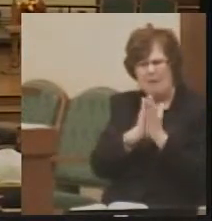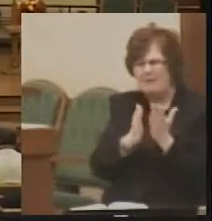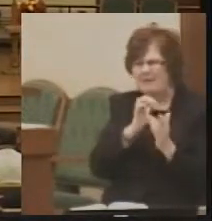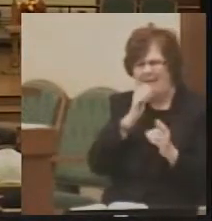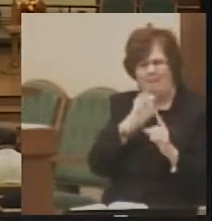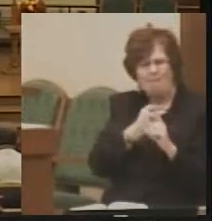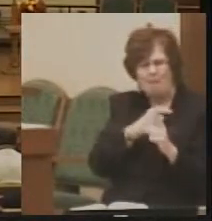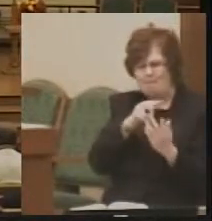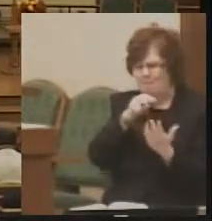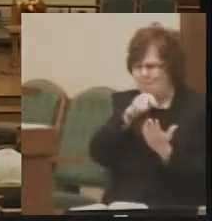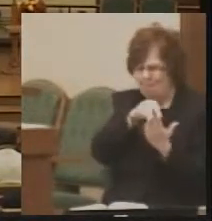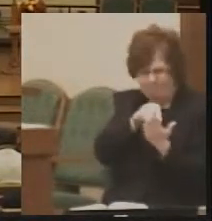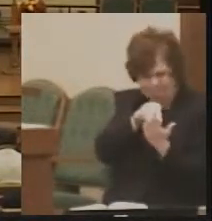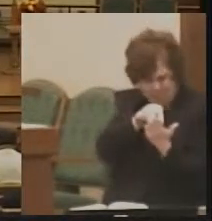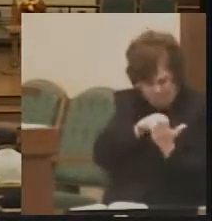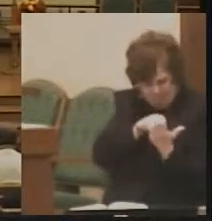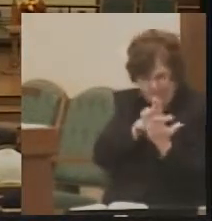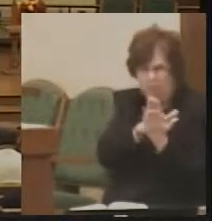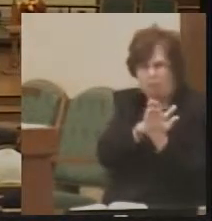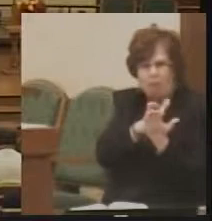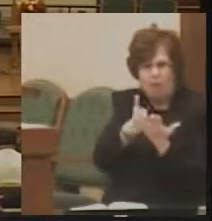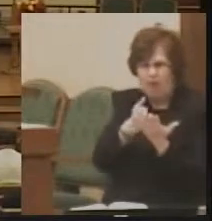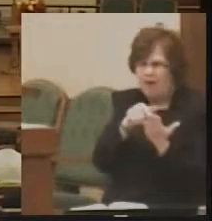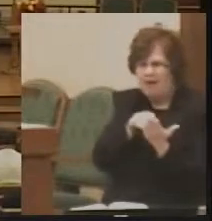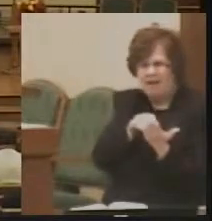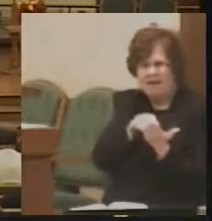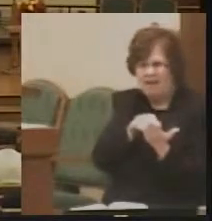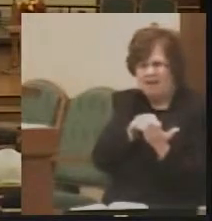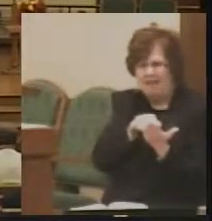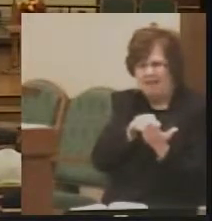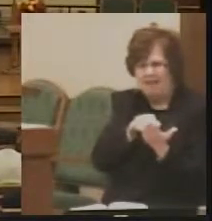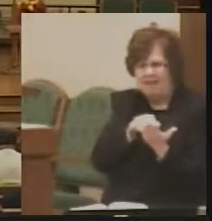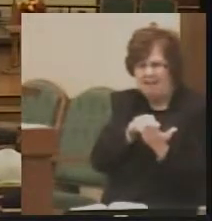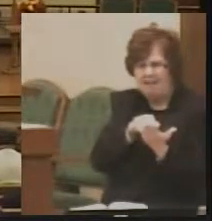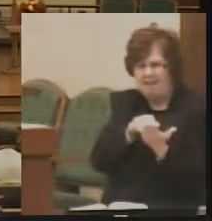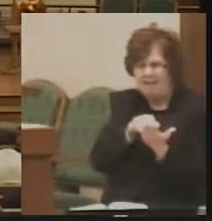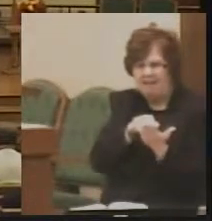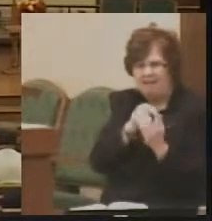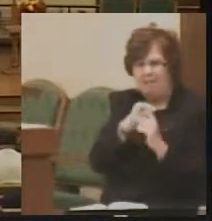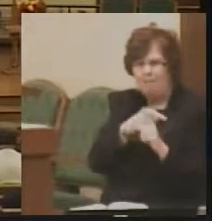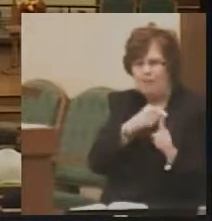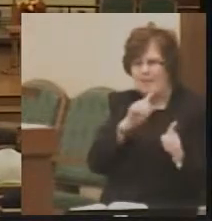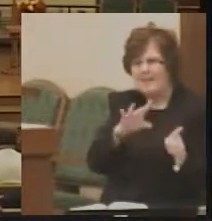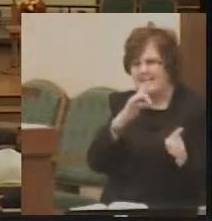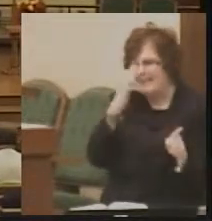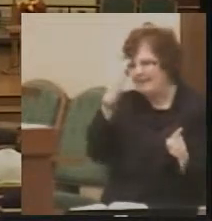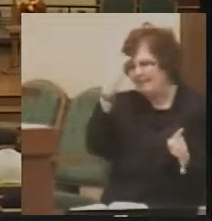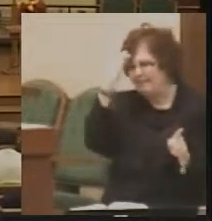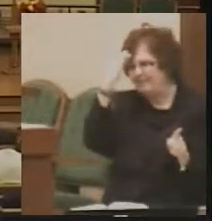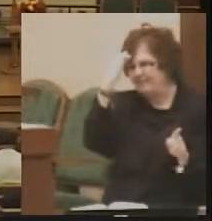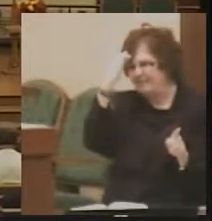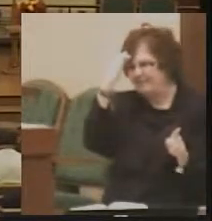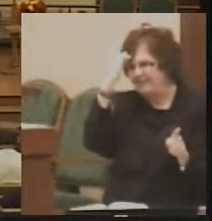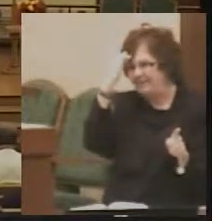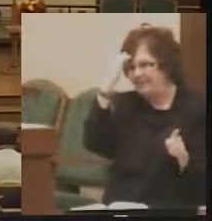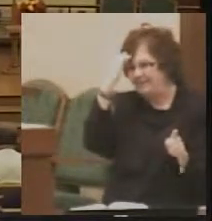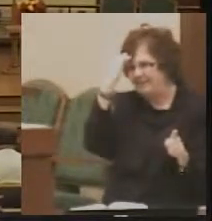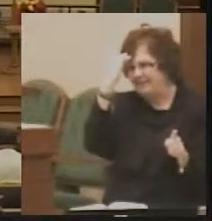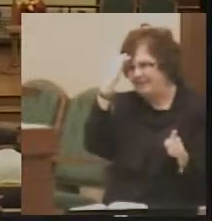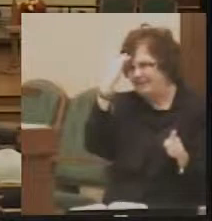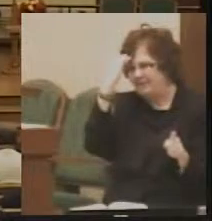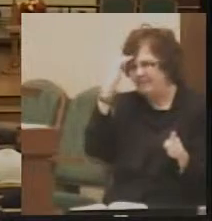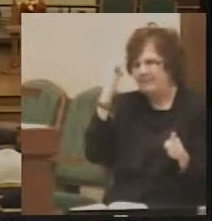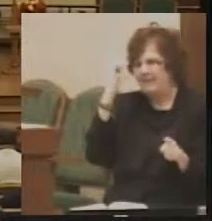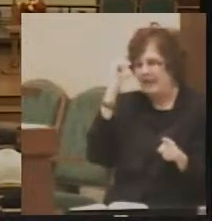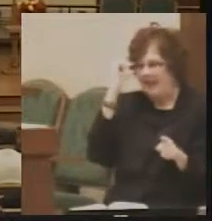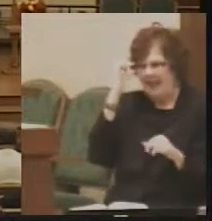come from the pages of the book. They have come from his mind. At